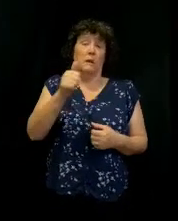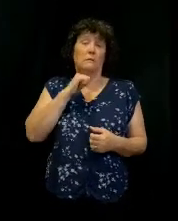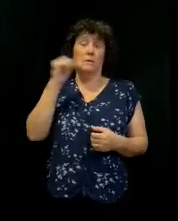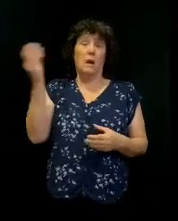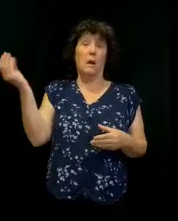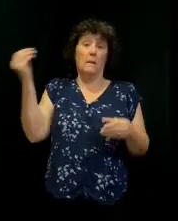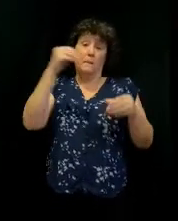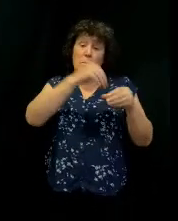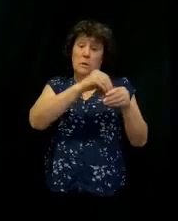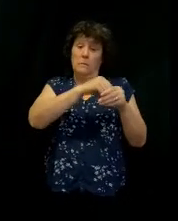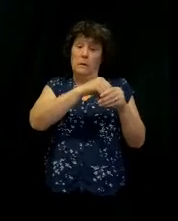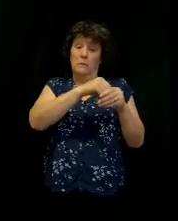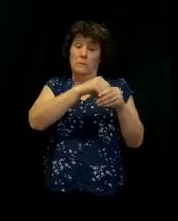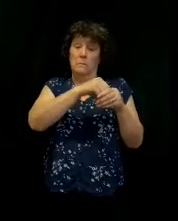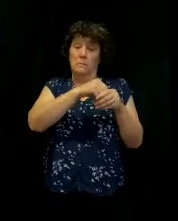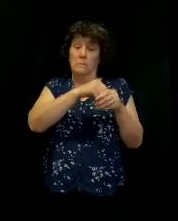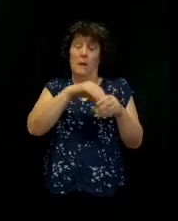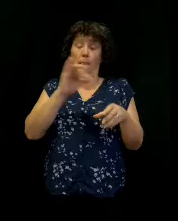there's an issue.